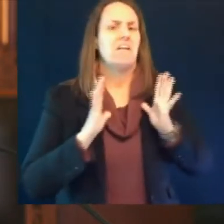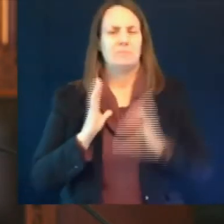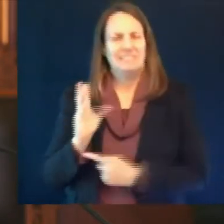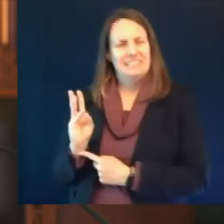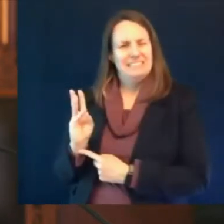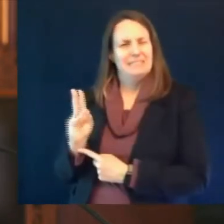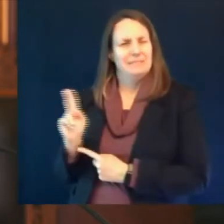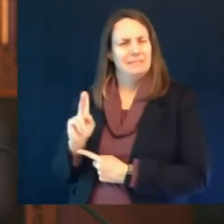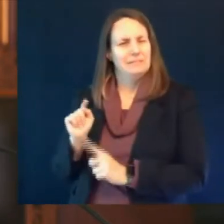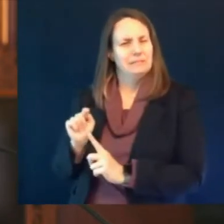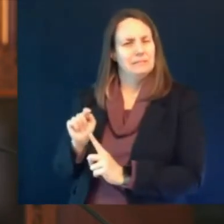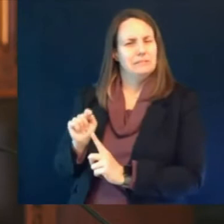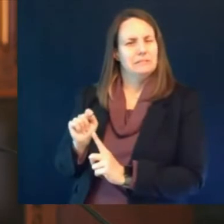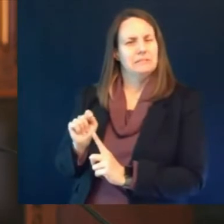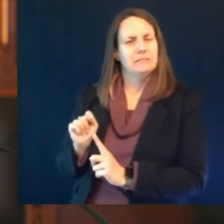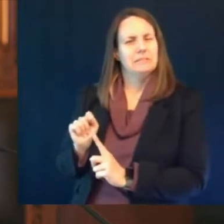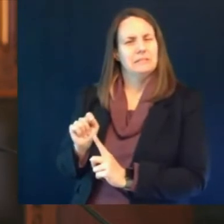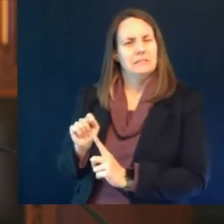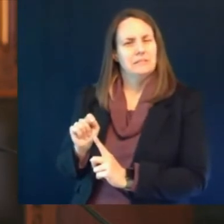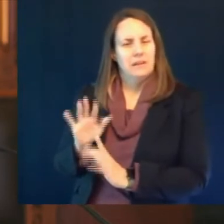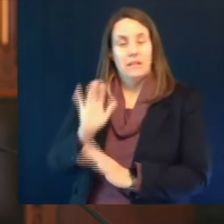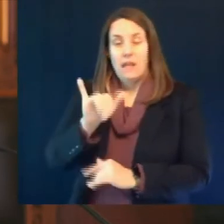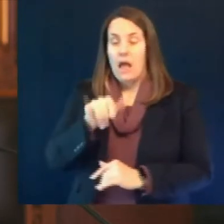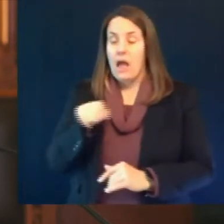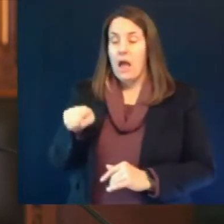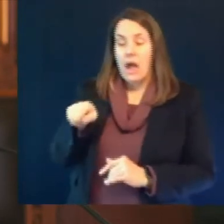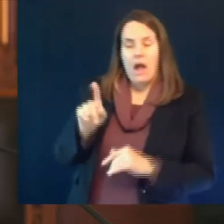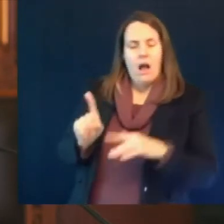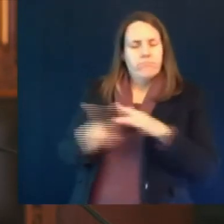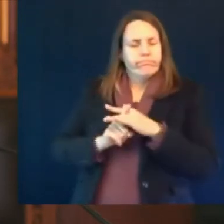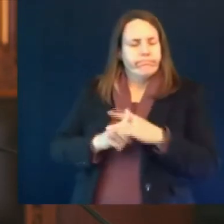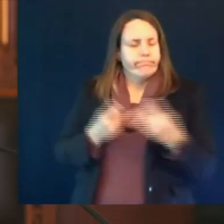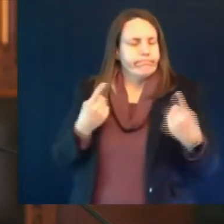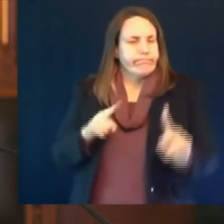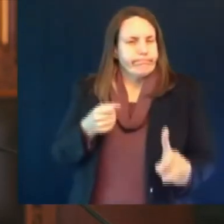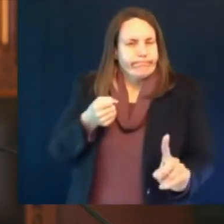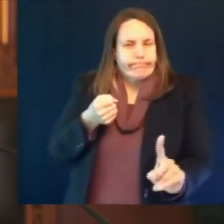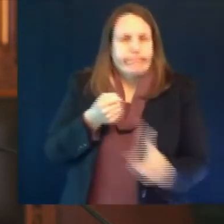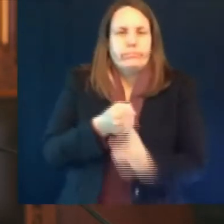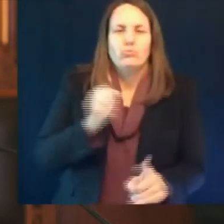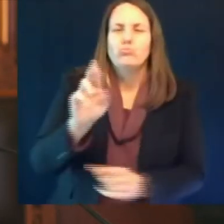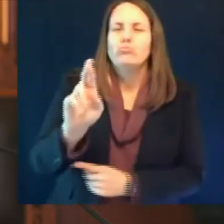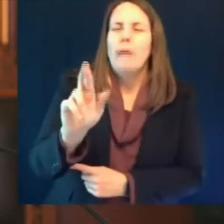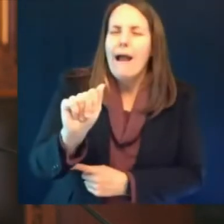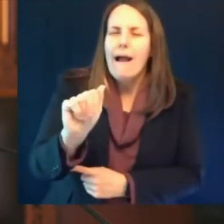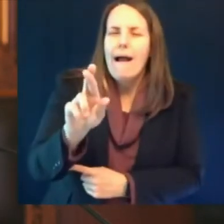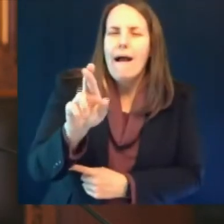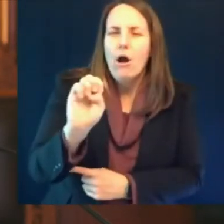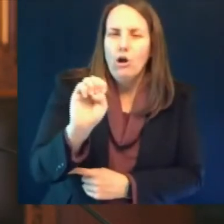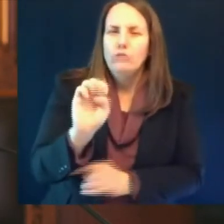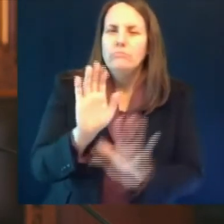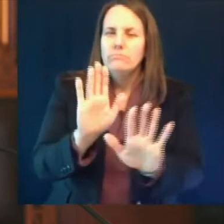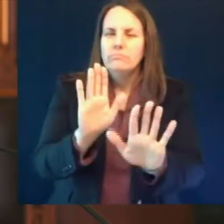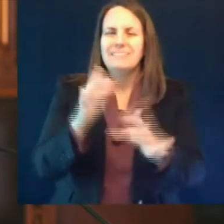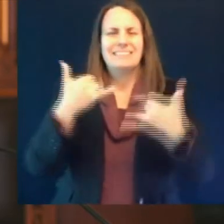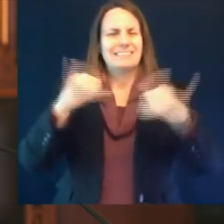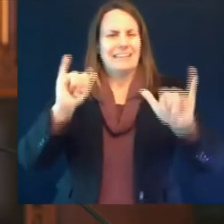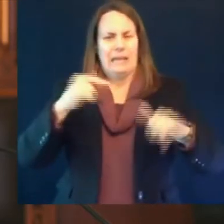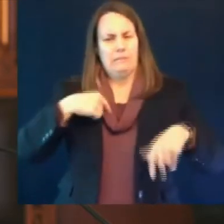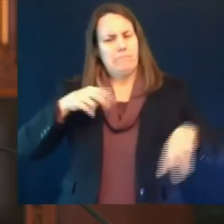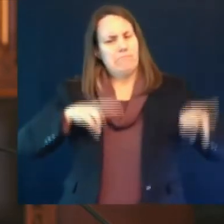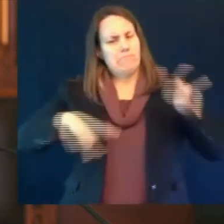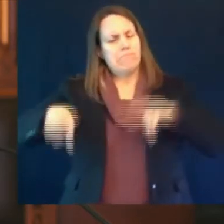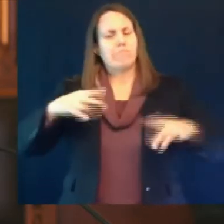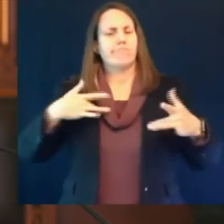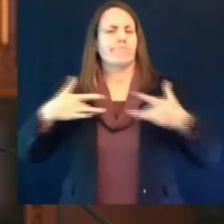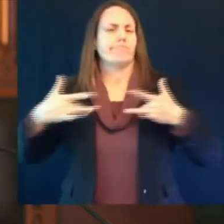this action out of an abundance of caution if you received the johnson johnson vaccine please